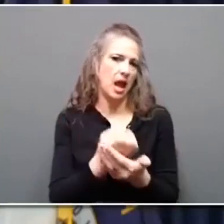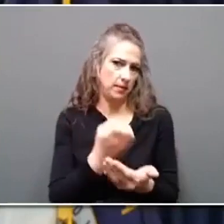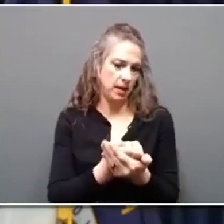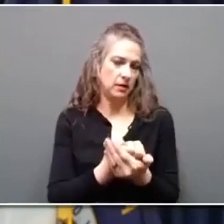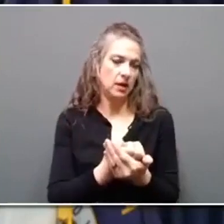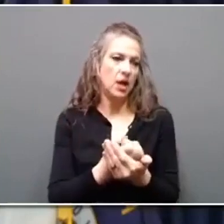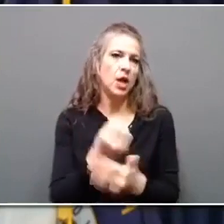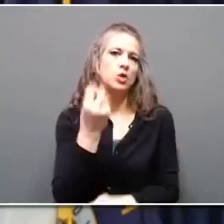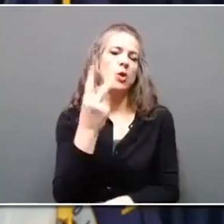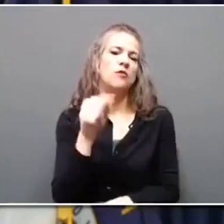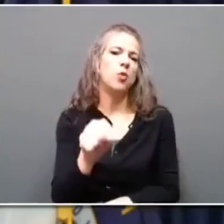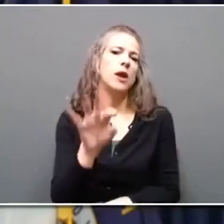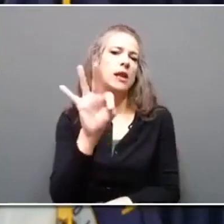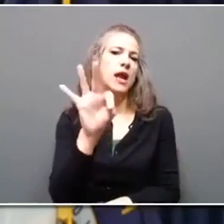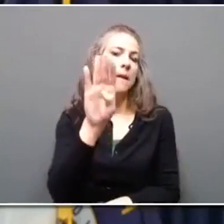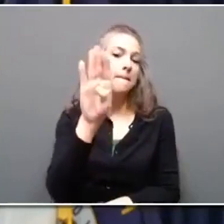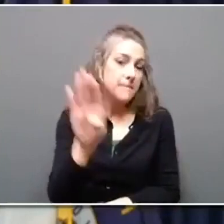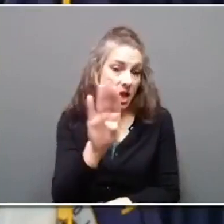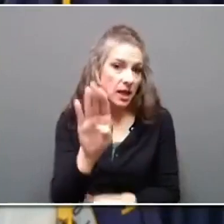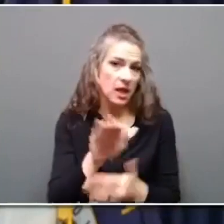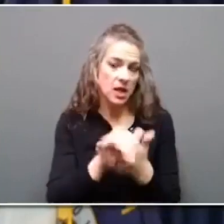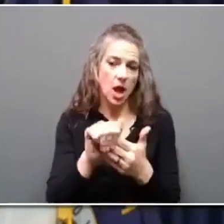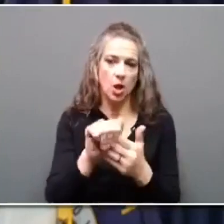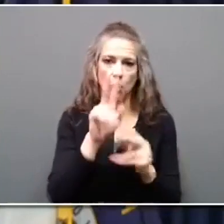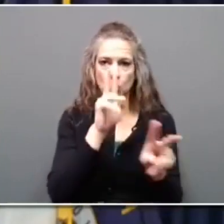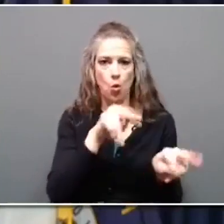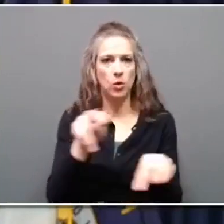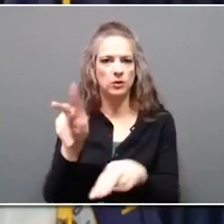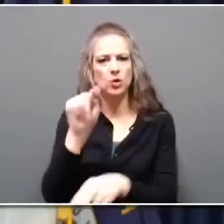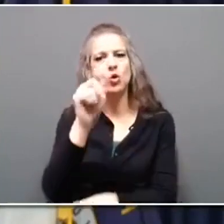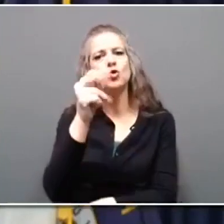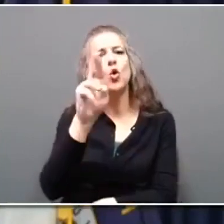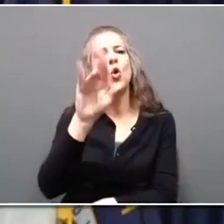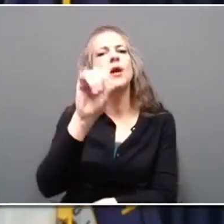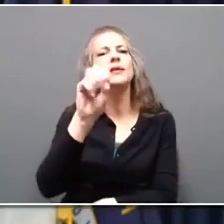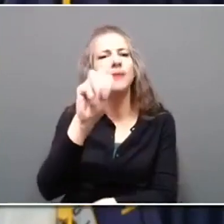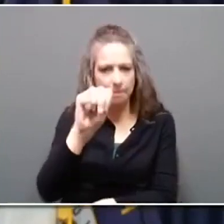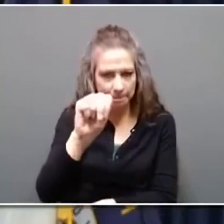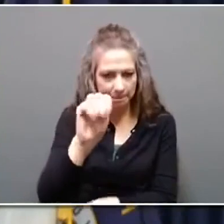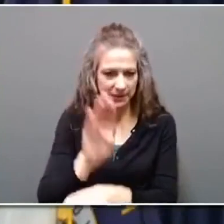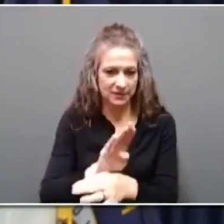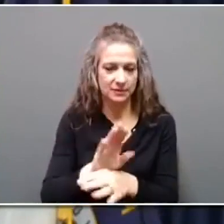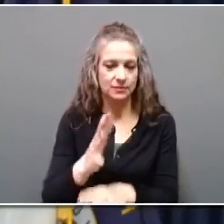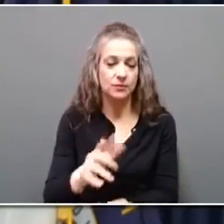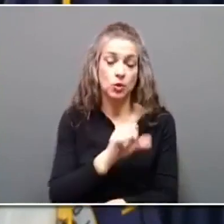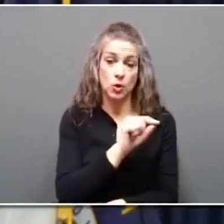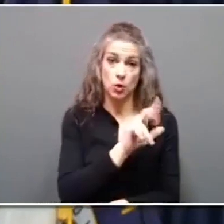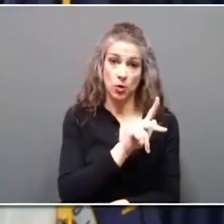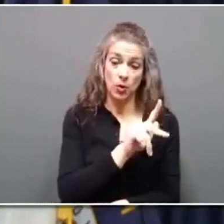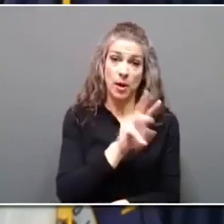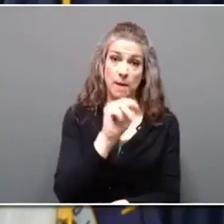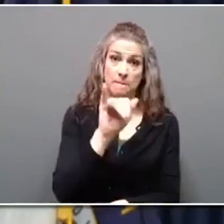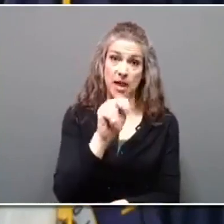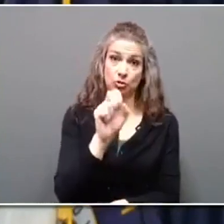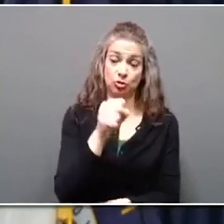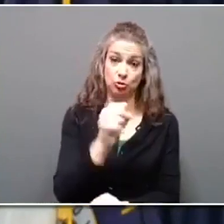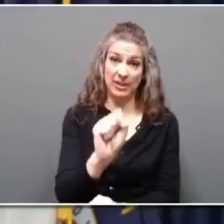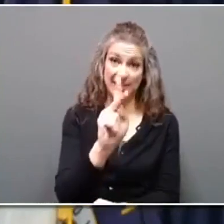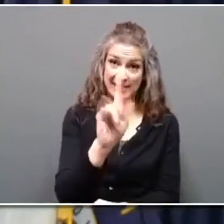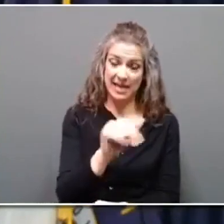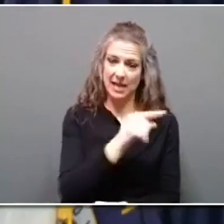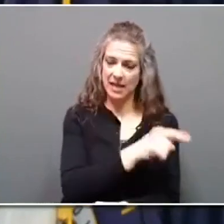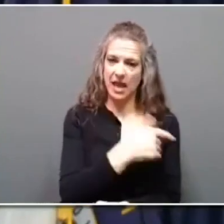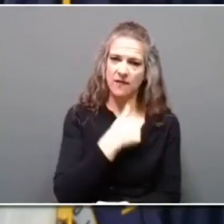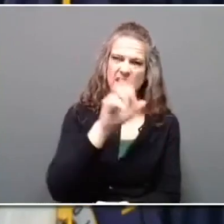.9 billion tourism industry. In 2023, Kentucky Main Street communities reported $61.4